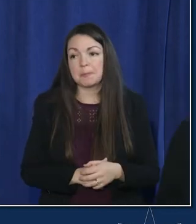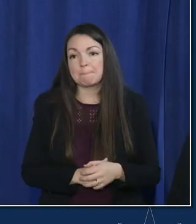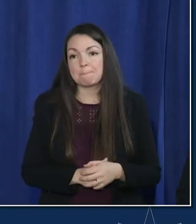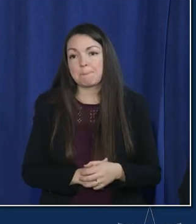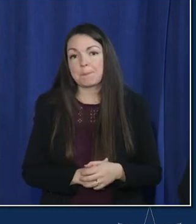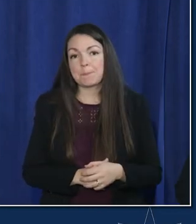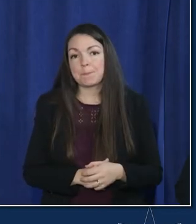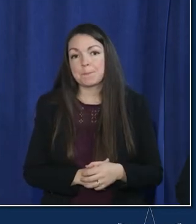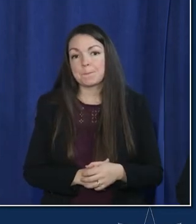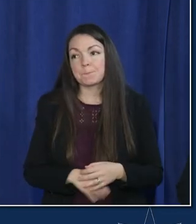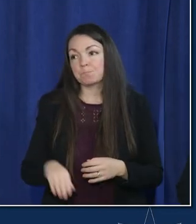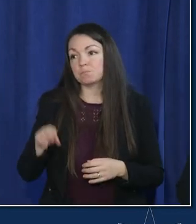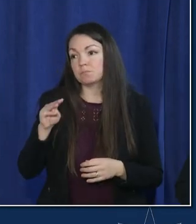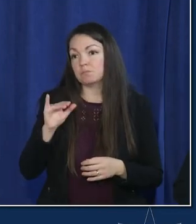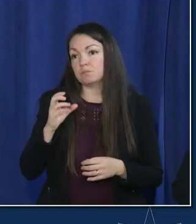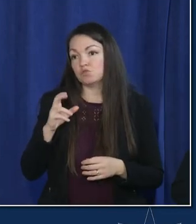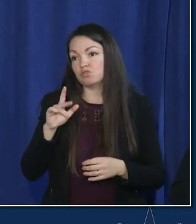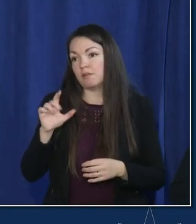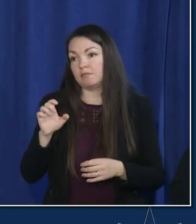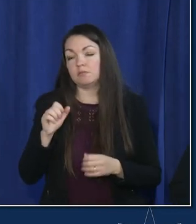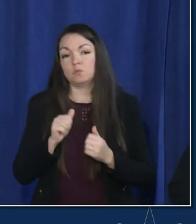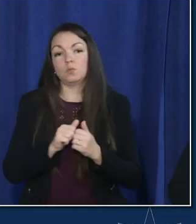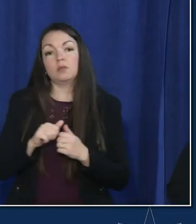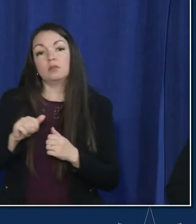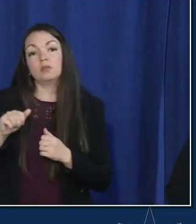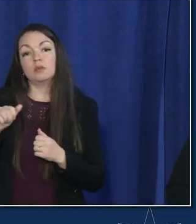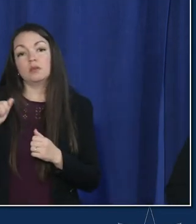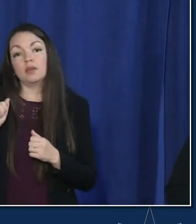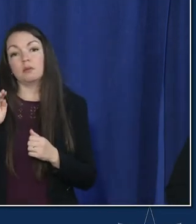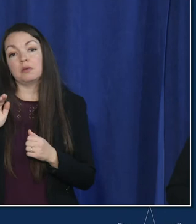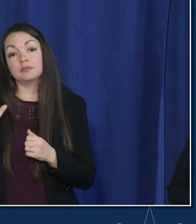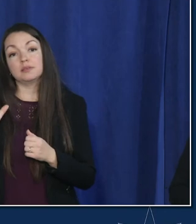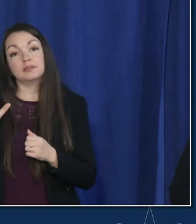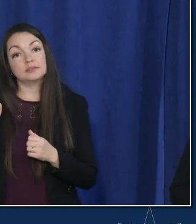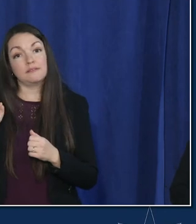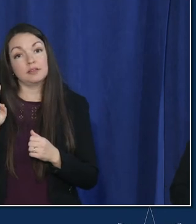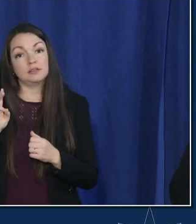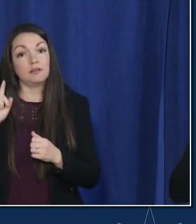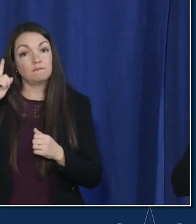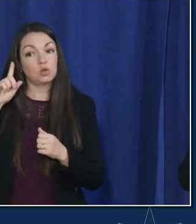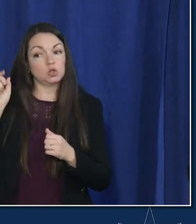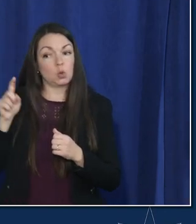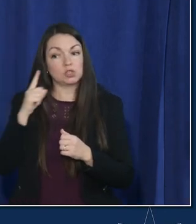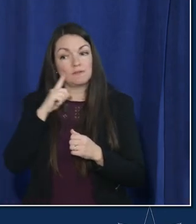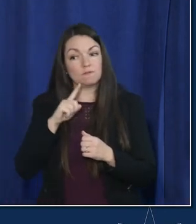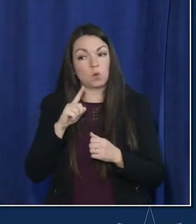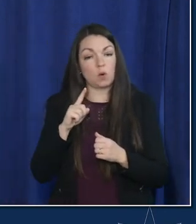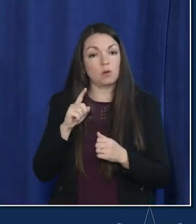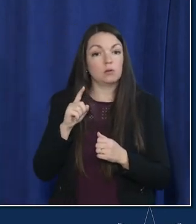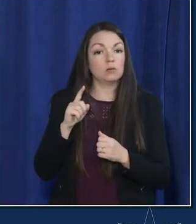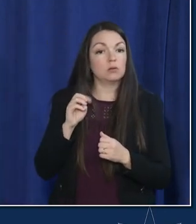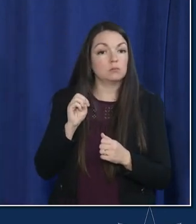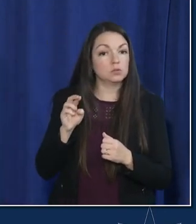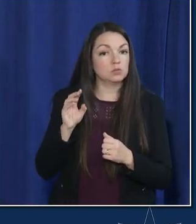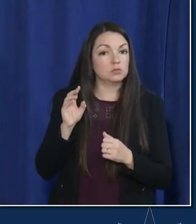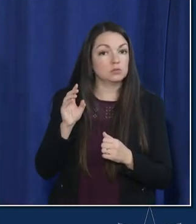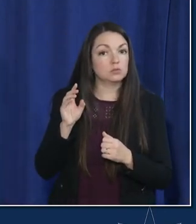um michelle gallardo with abc7 i have a question first for ceo martinez and then one for you dr arwardy